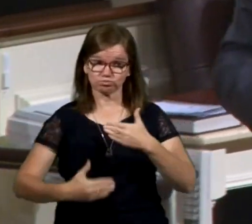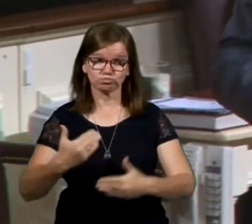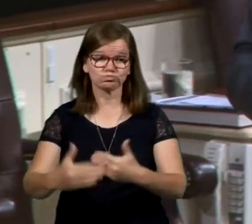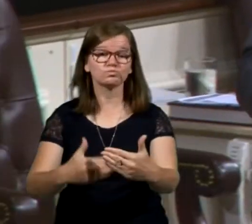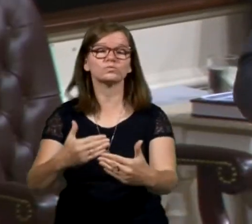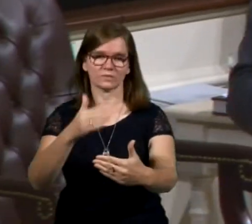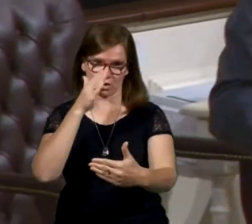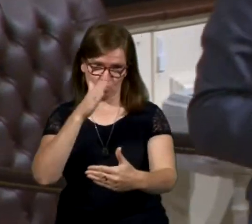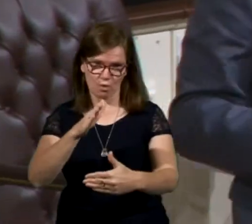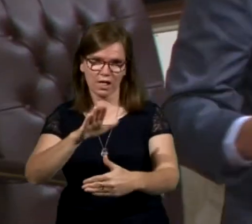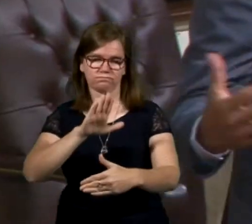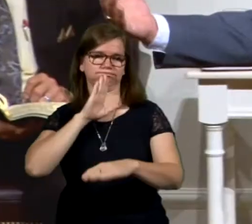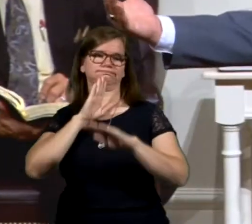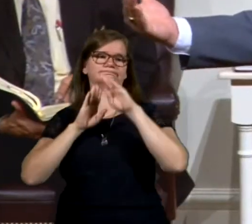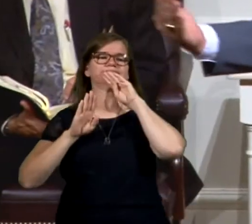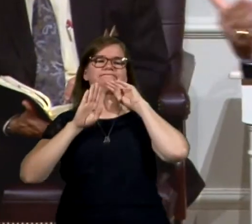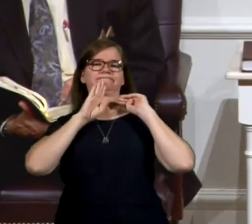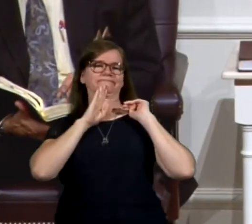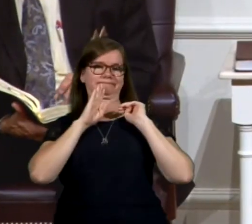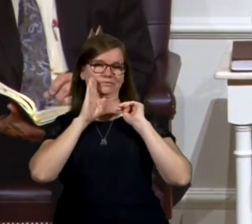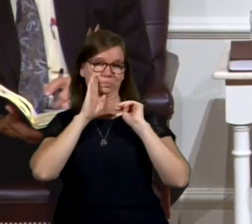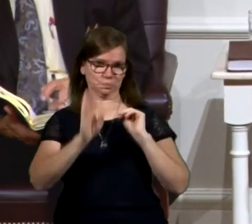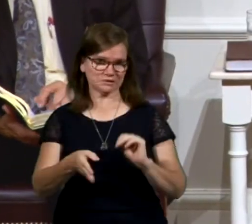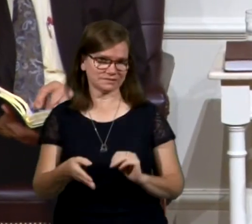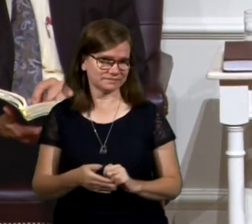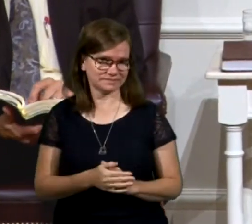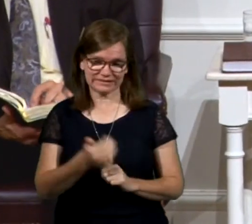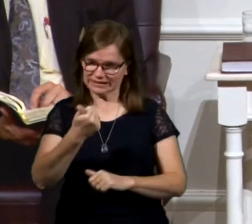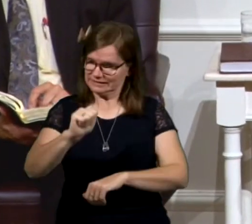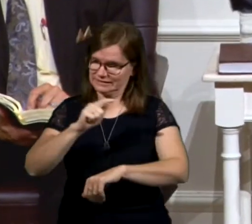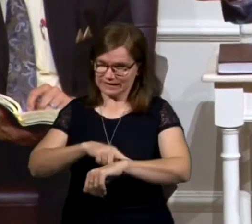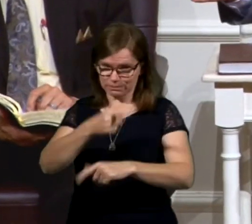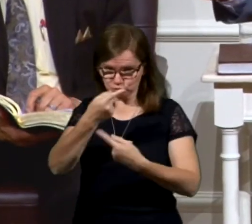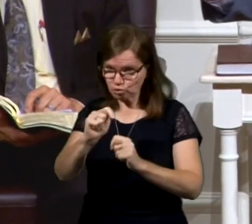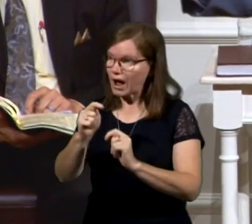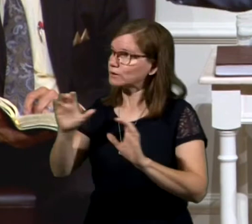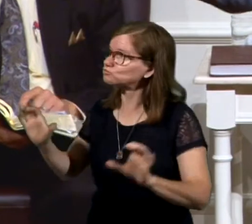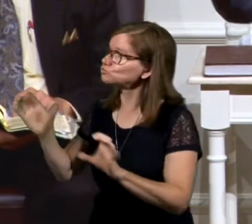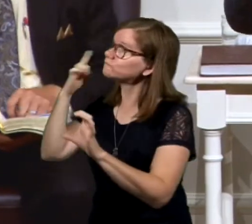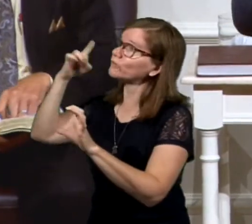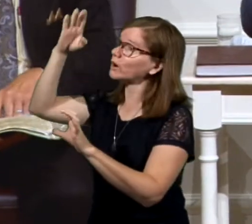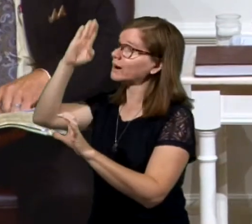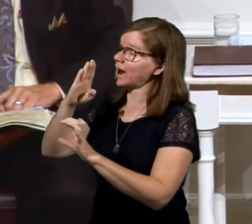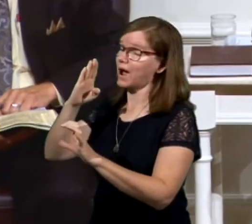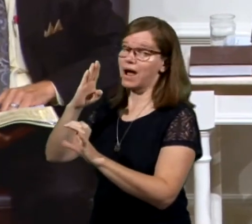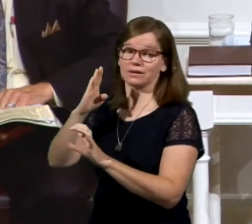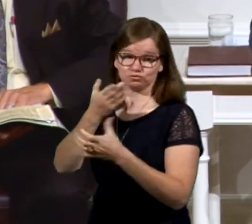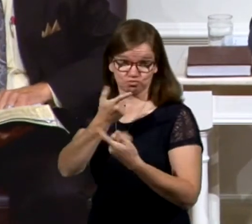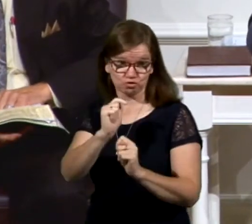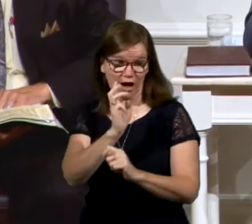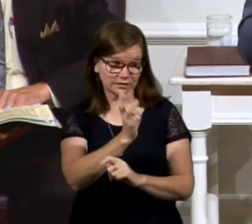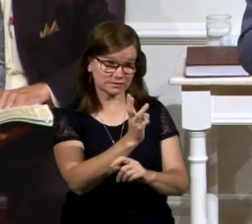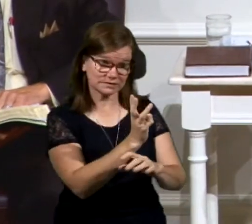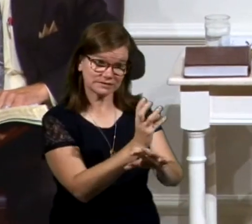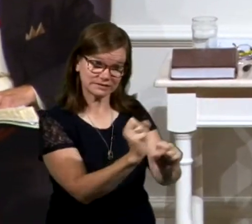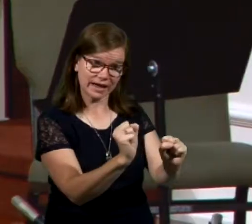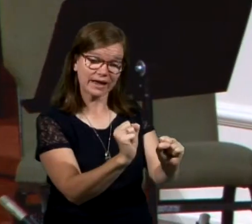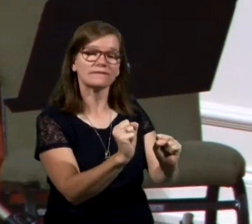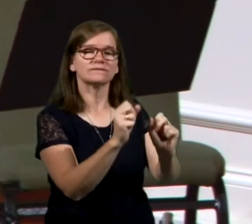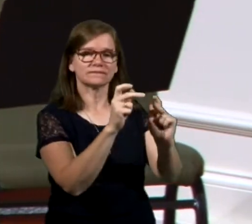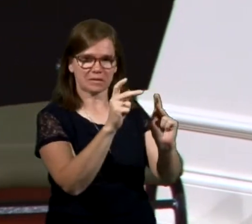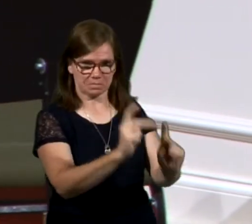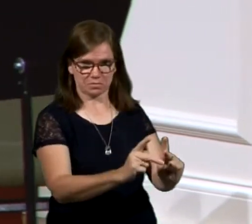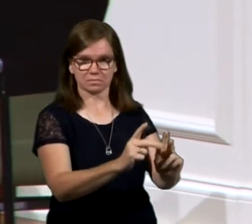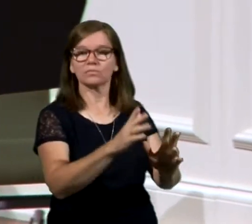When you try to do something for God, you're going to have some friction. You try to get someone saved, it's going to have some opposition. You say, well, I've never had any